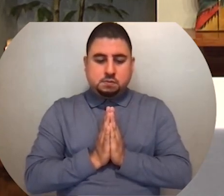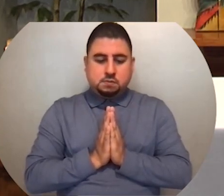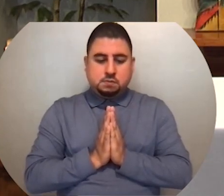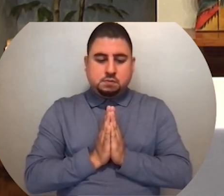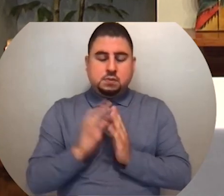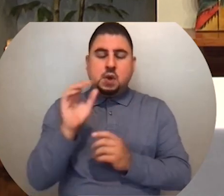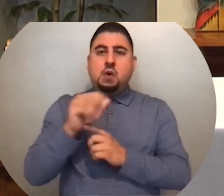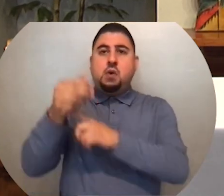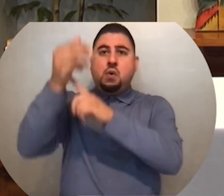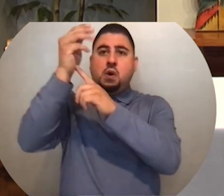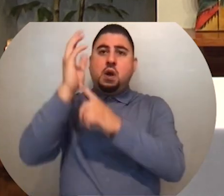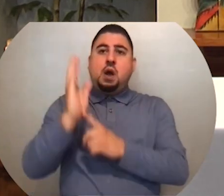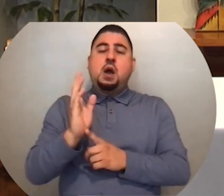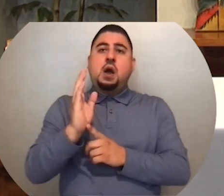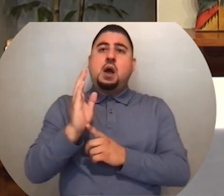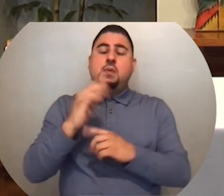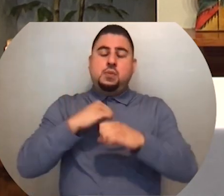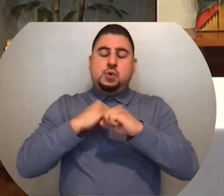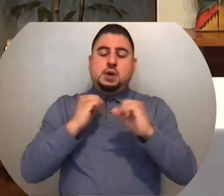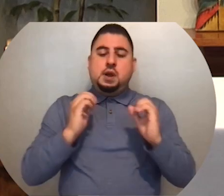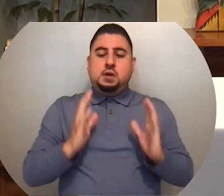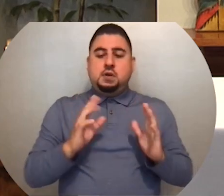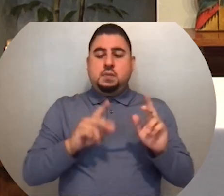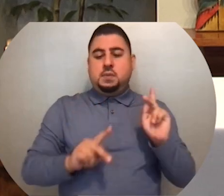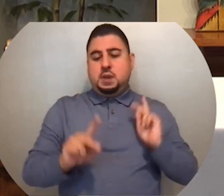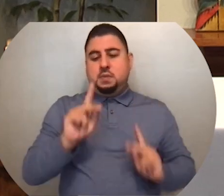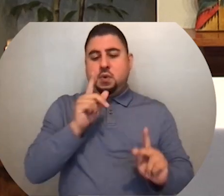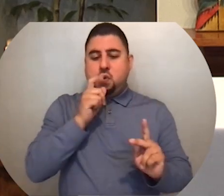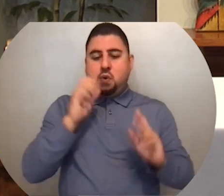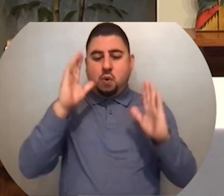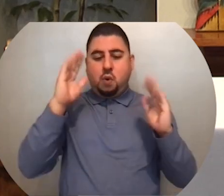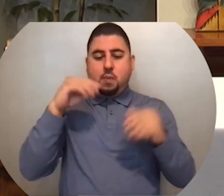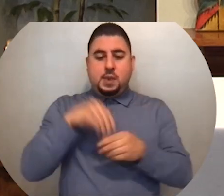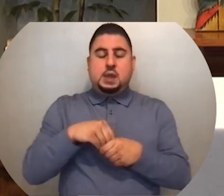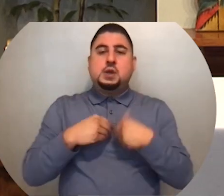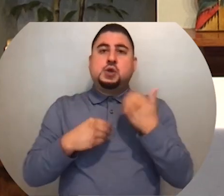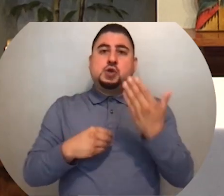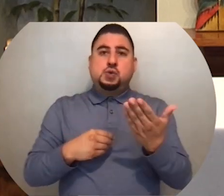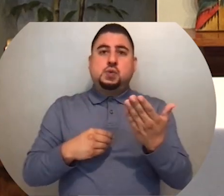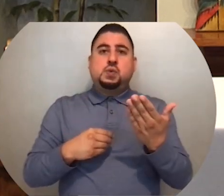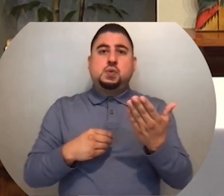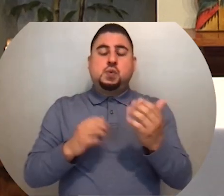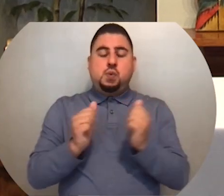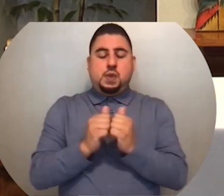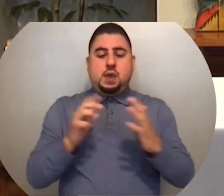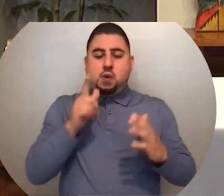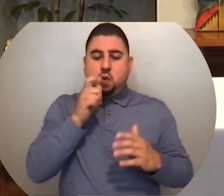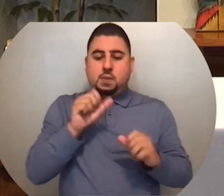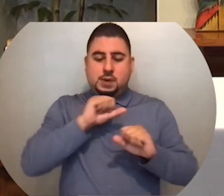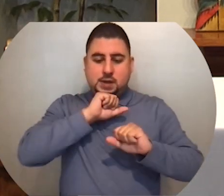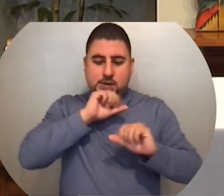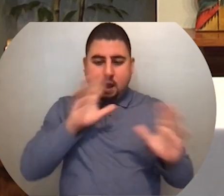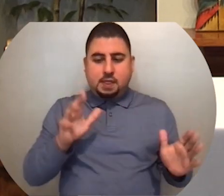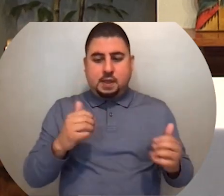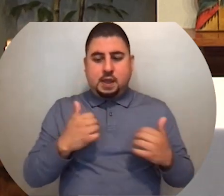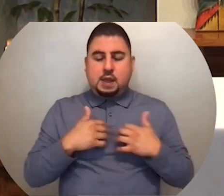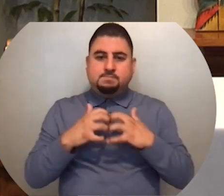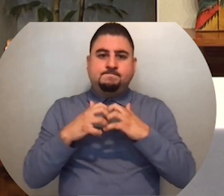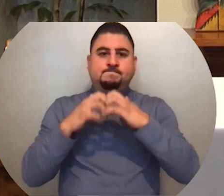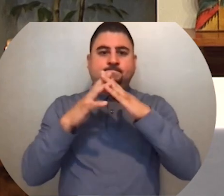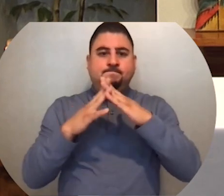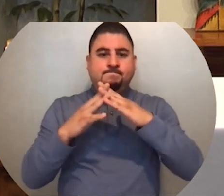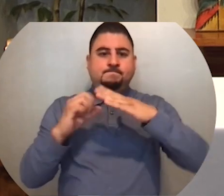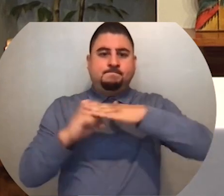O God, protector of those who hope in you, without whom nothing has firm